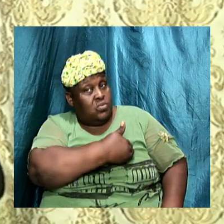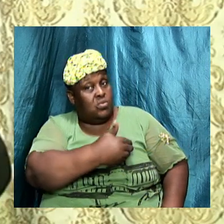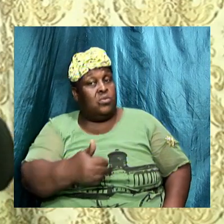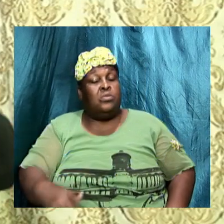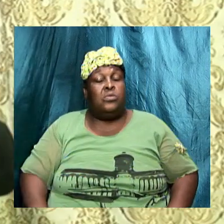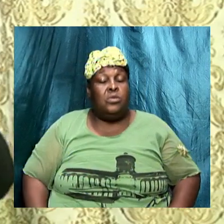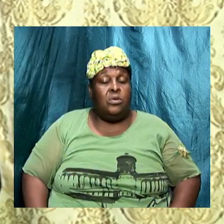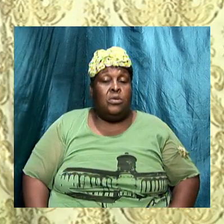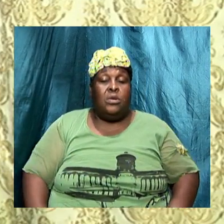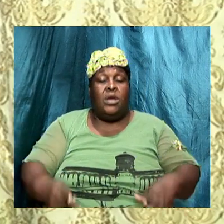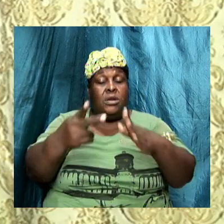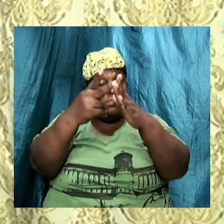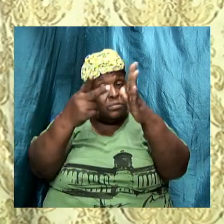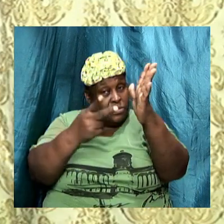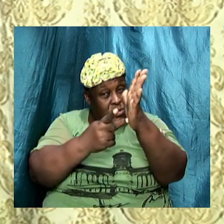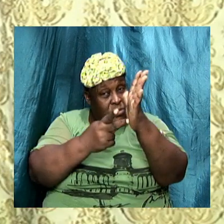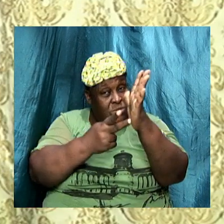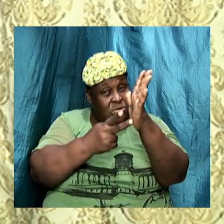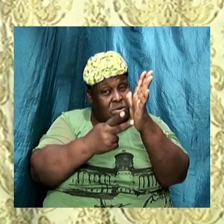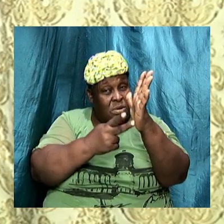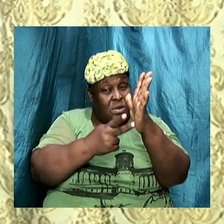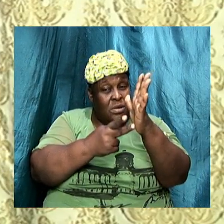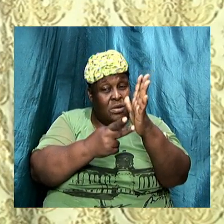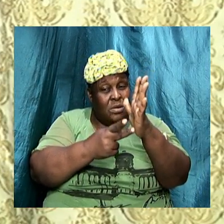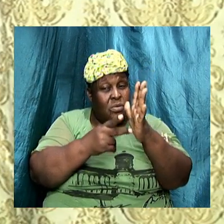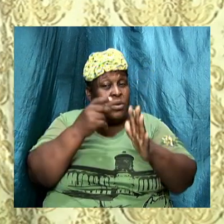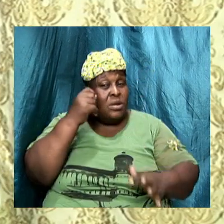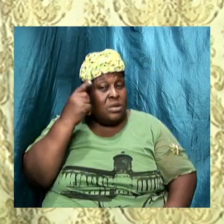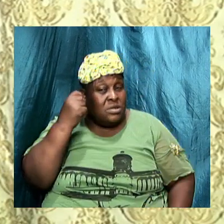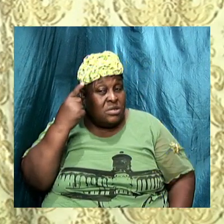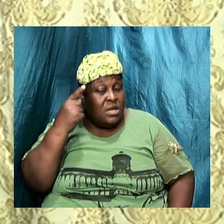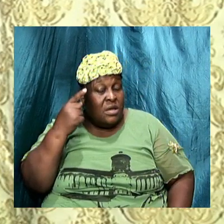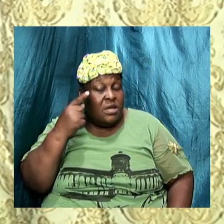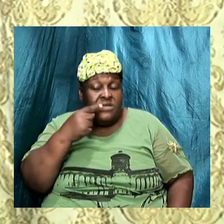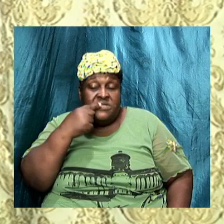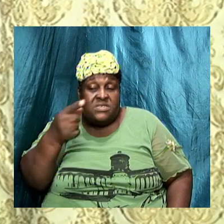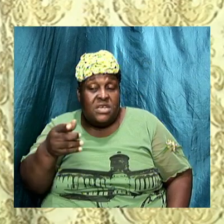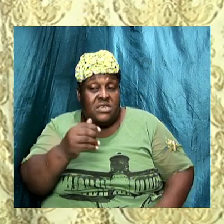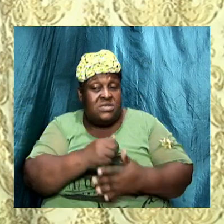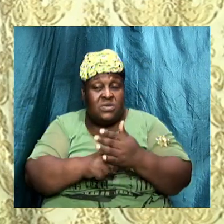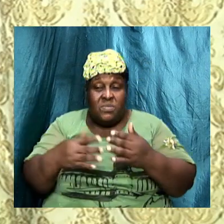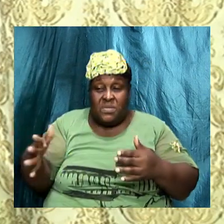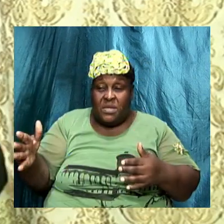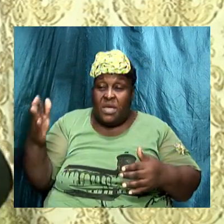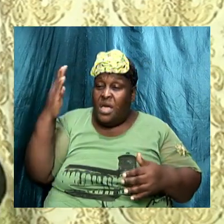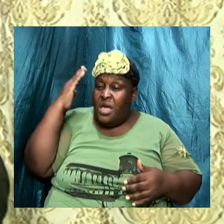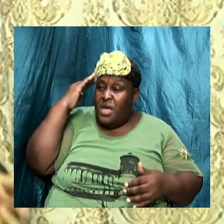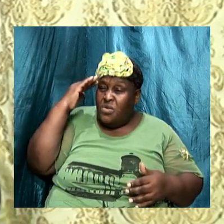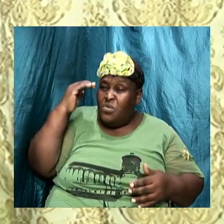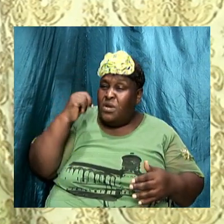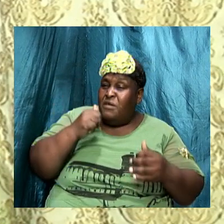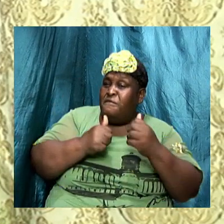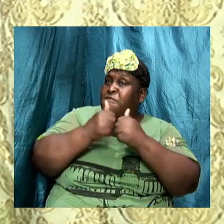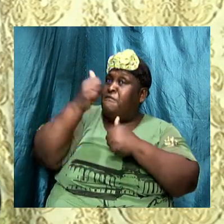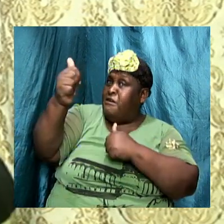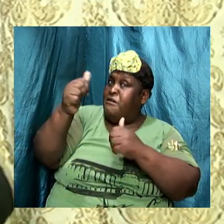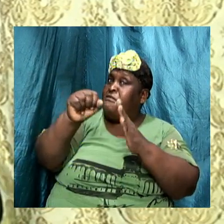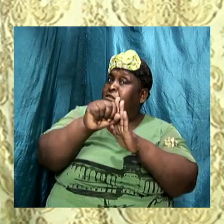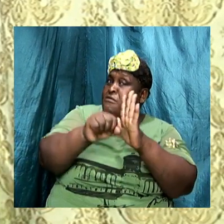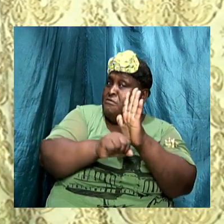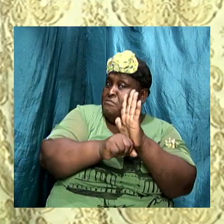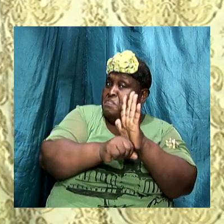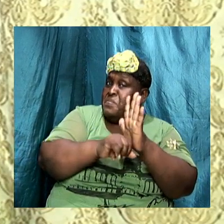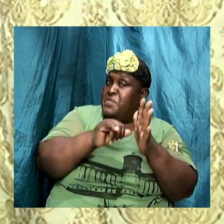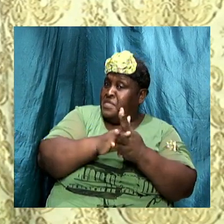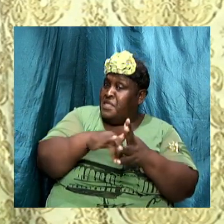and the principles you will understand if him says something and you know that it is far from scripture that is the